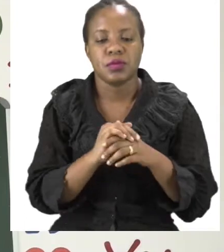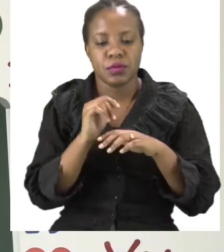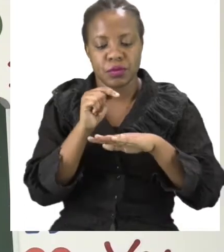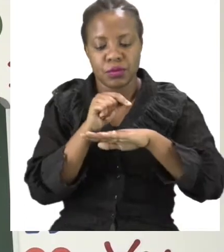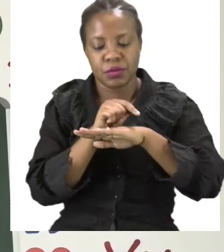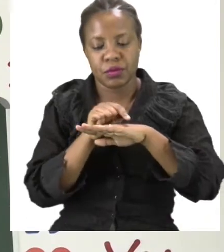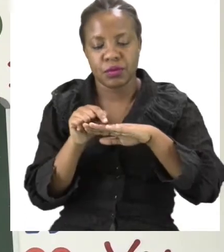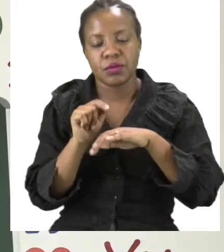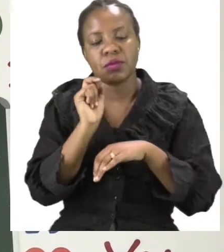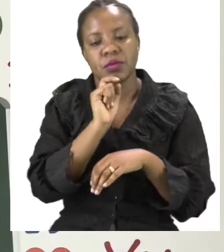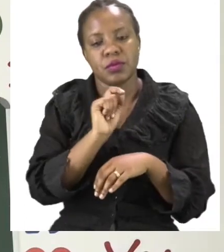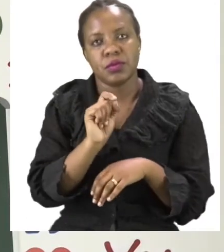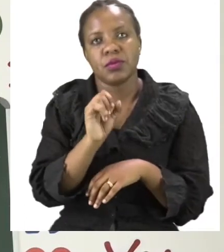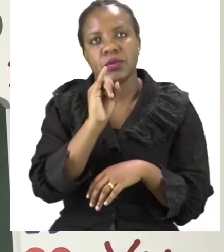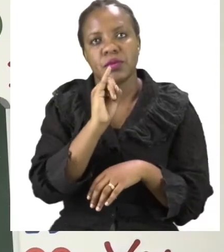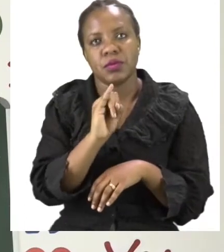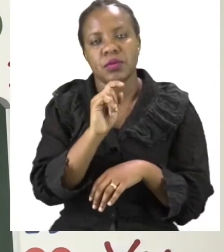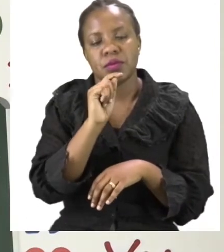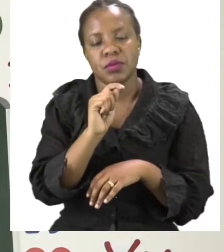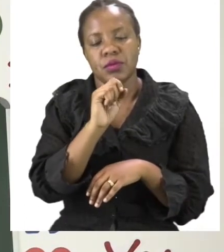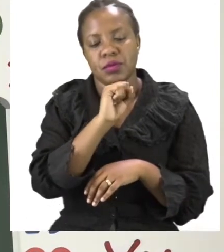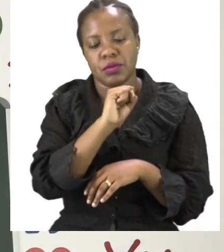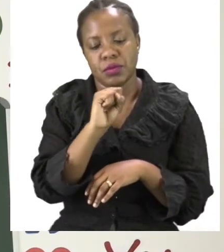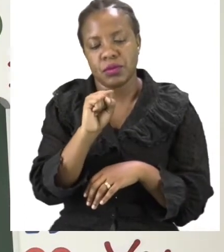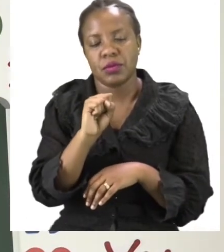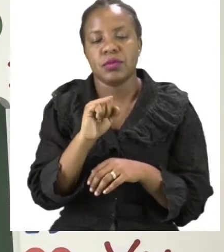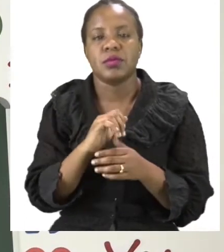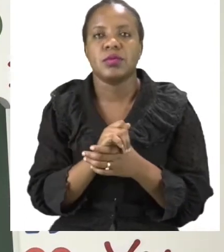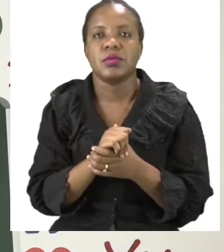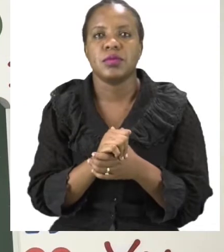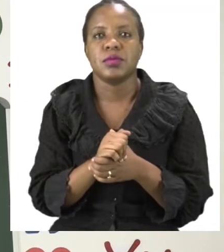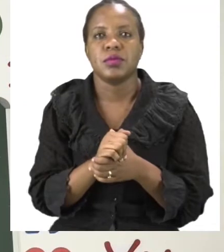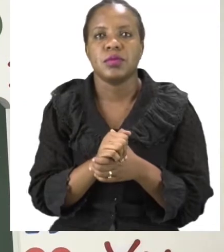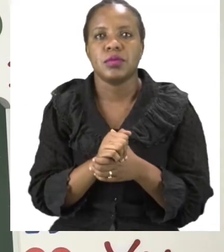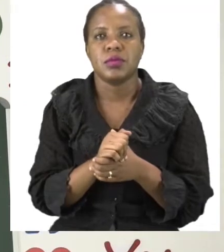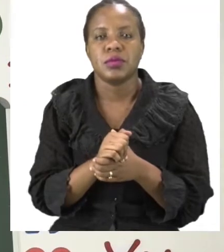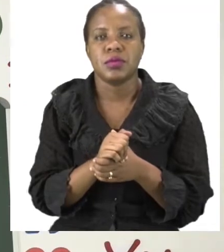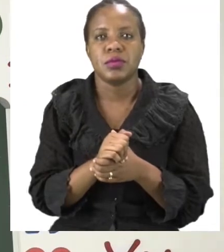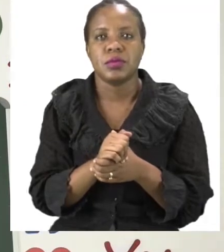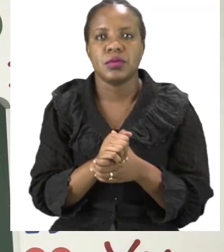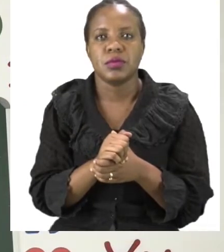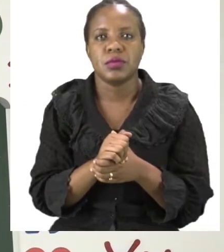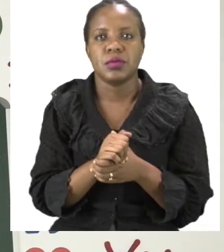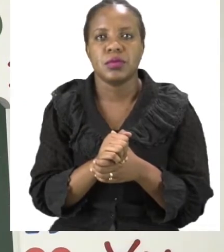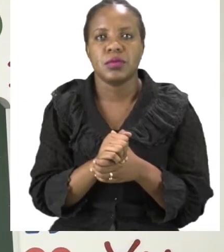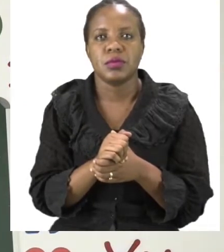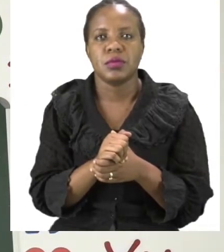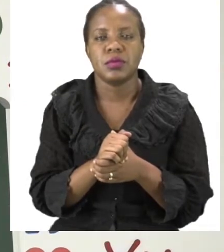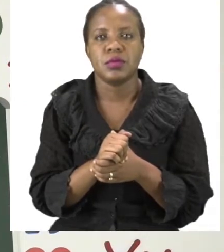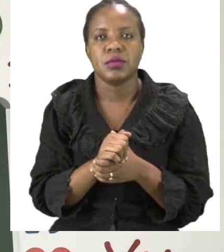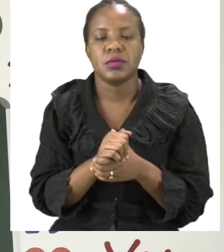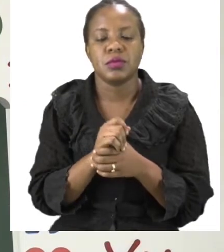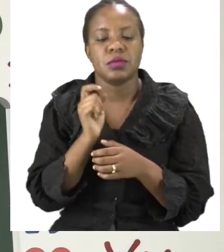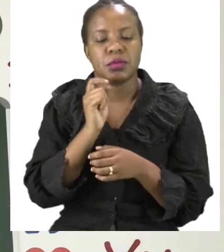tail. It's tail. So you are going to fill in using the